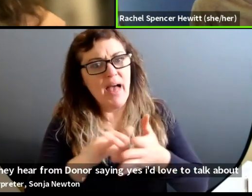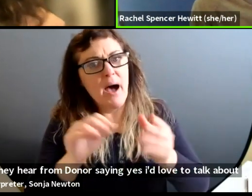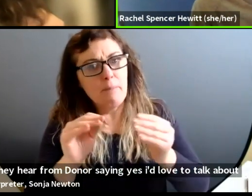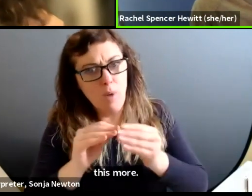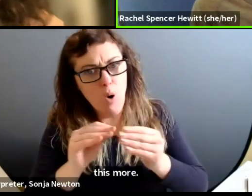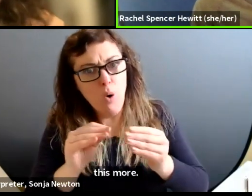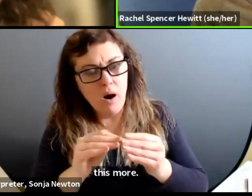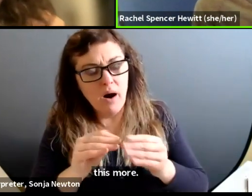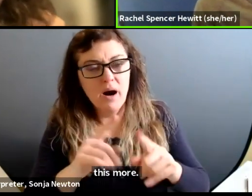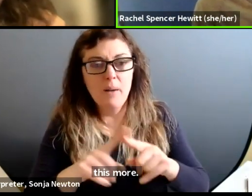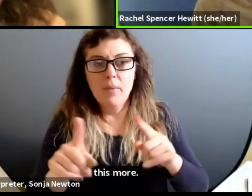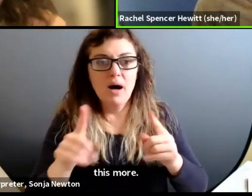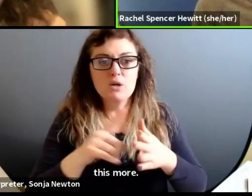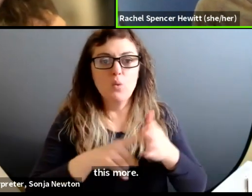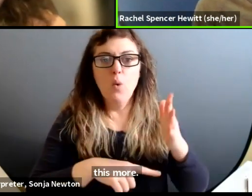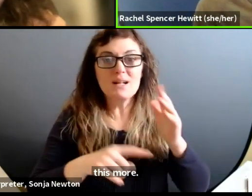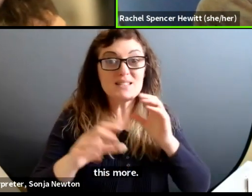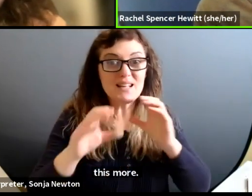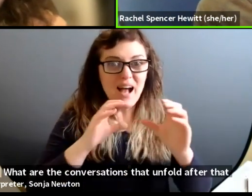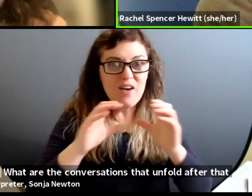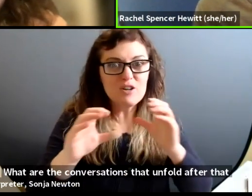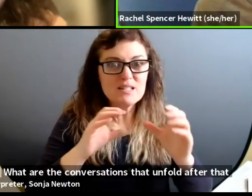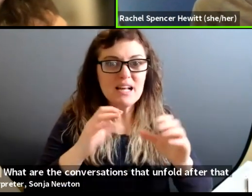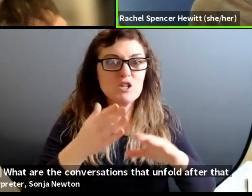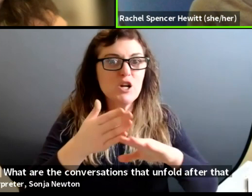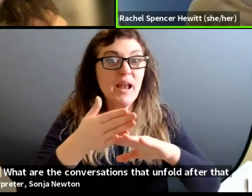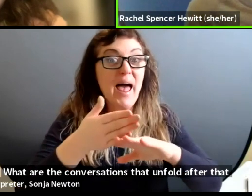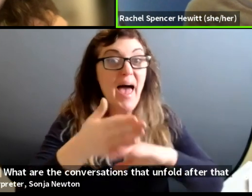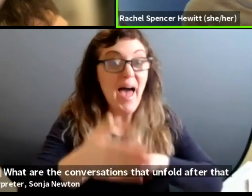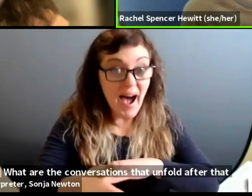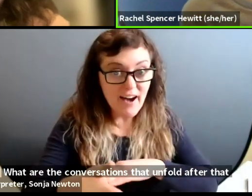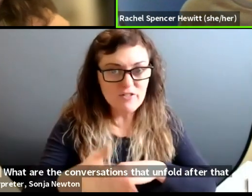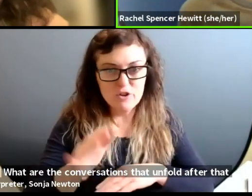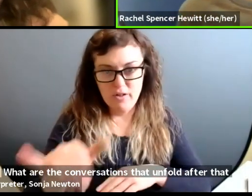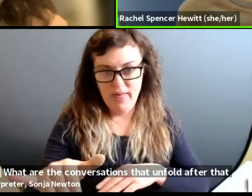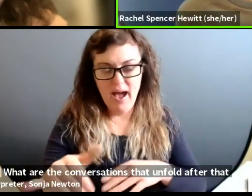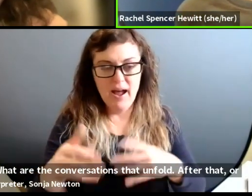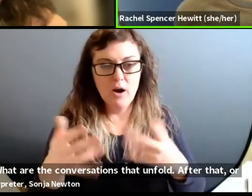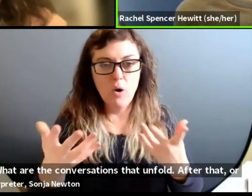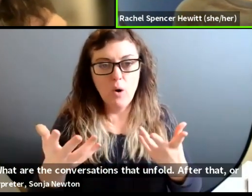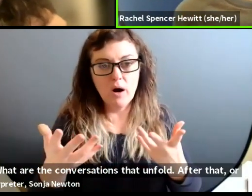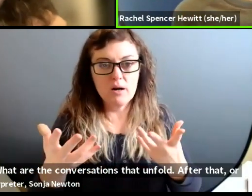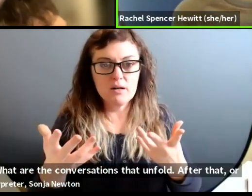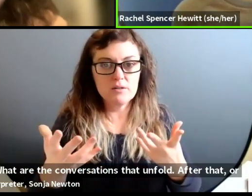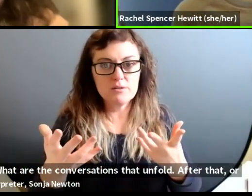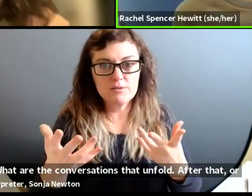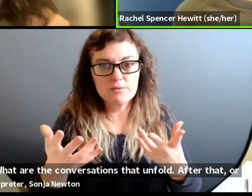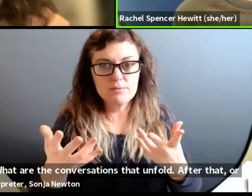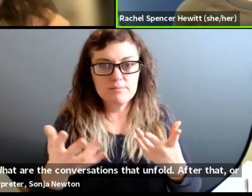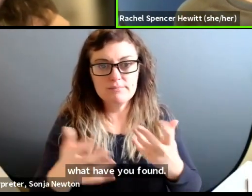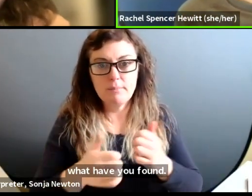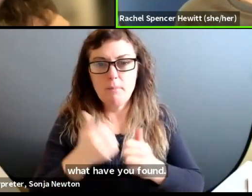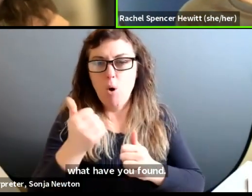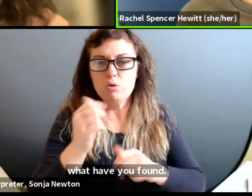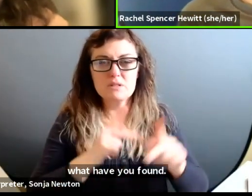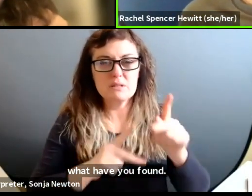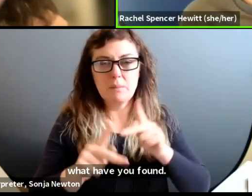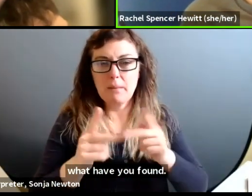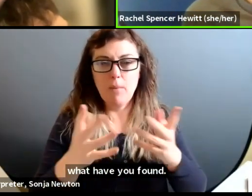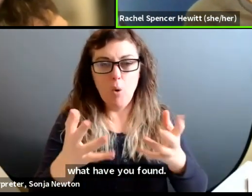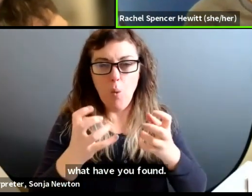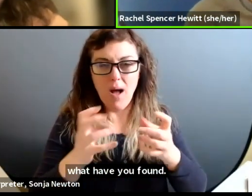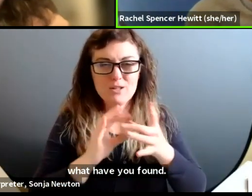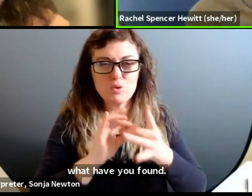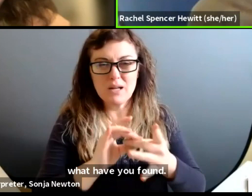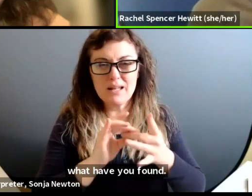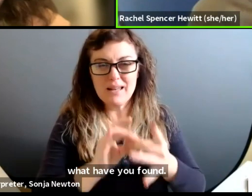what are the conversations that unfold after that? Or what have you found, um, most people want to connect about, um, in terms of,